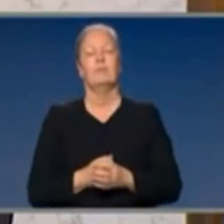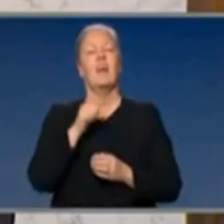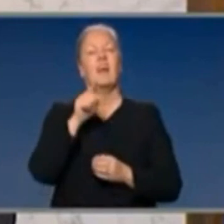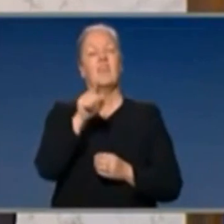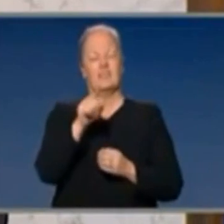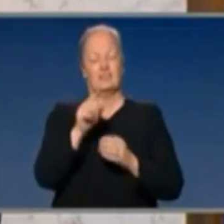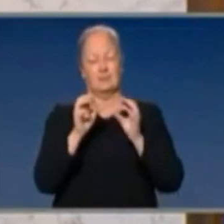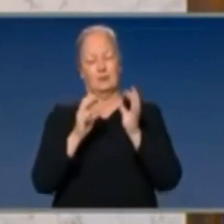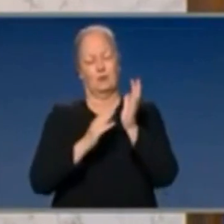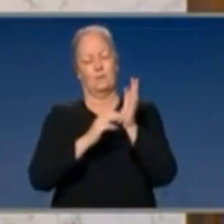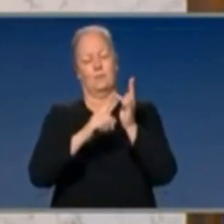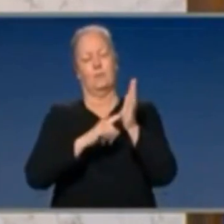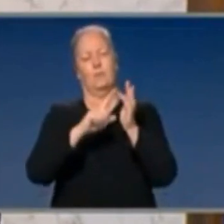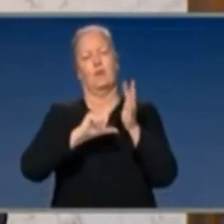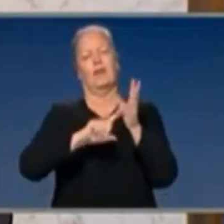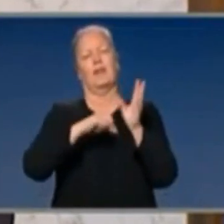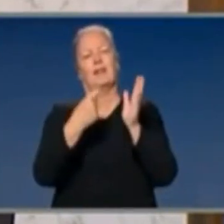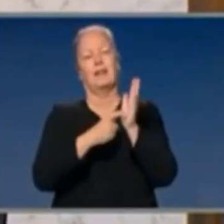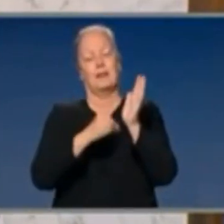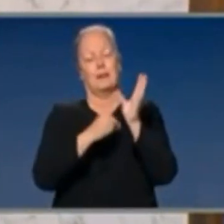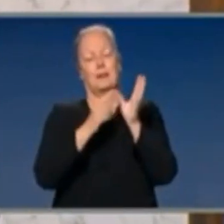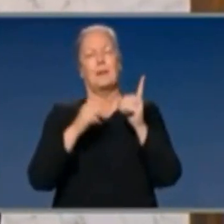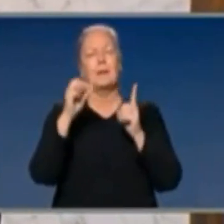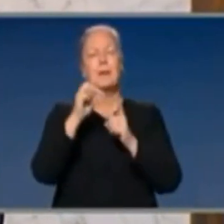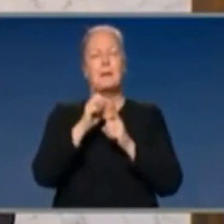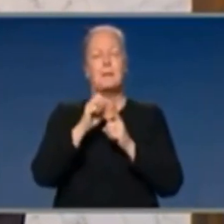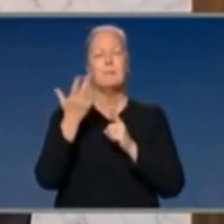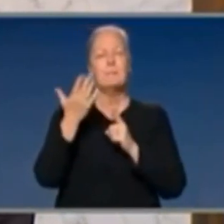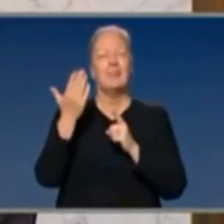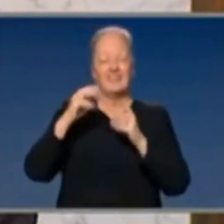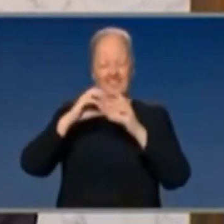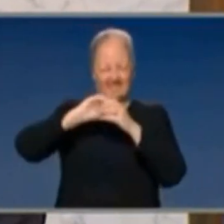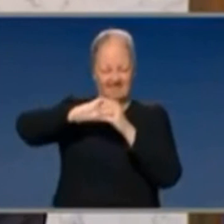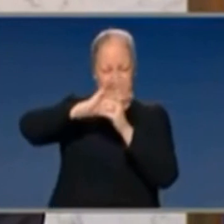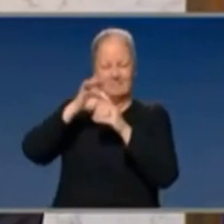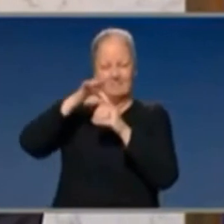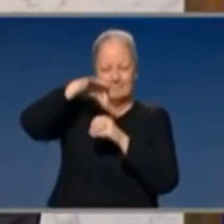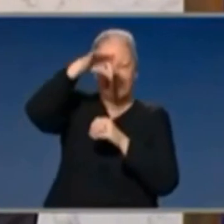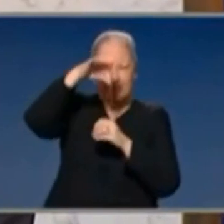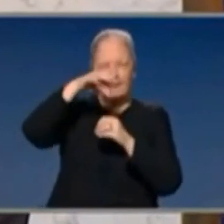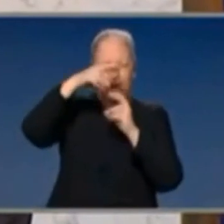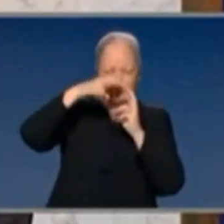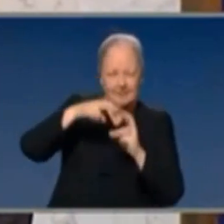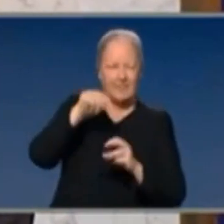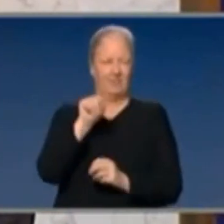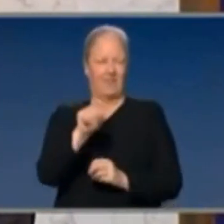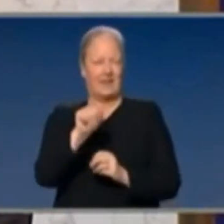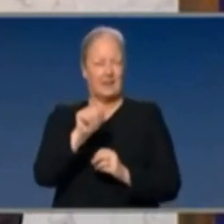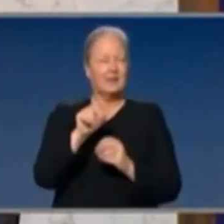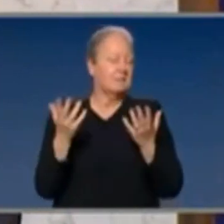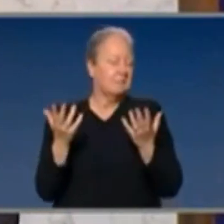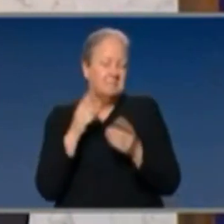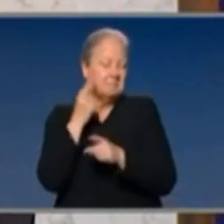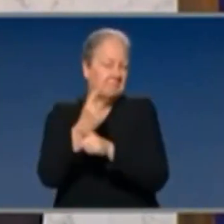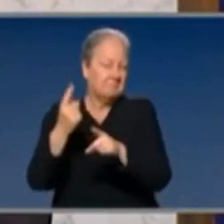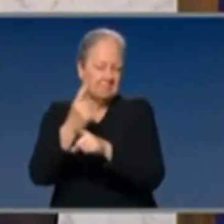does not have that basis. It does not have that origin. And so any concerns at all which have been